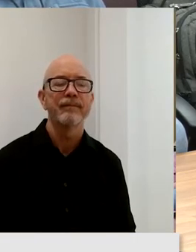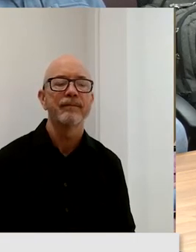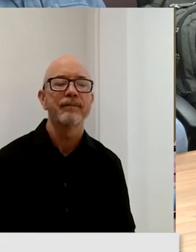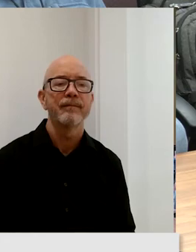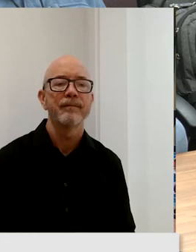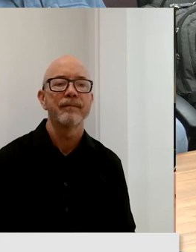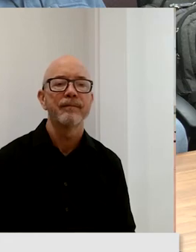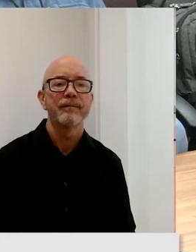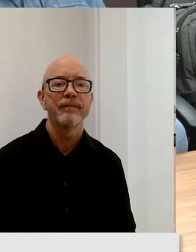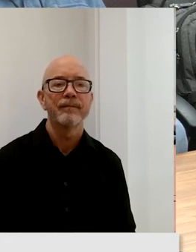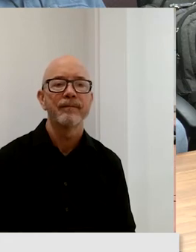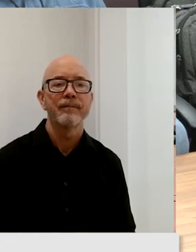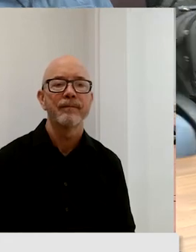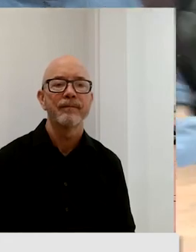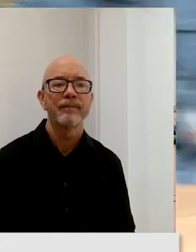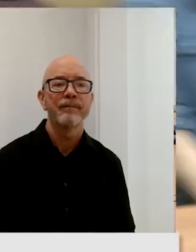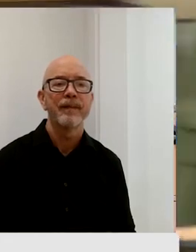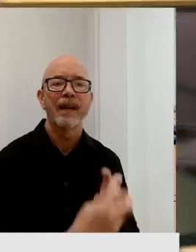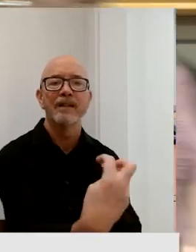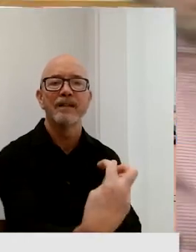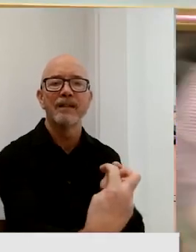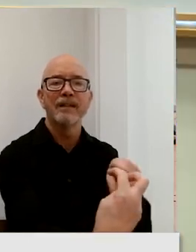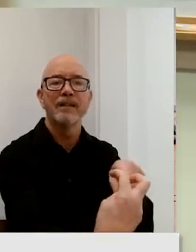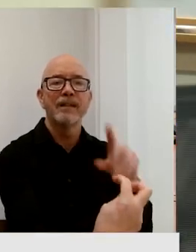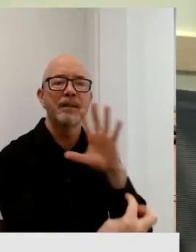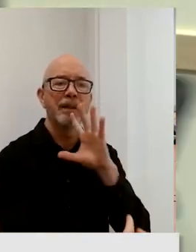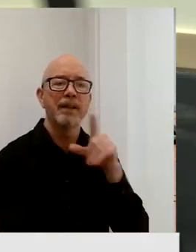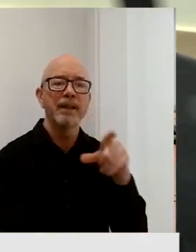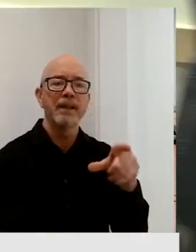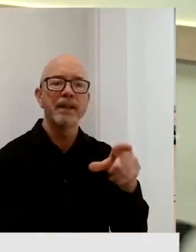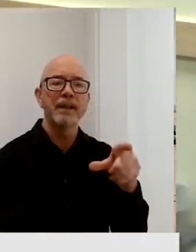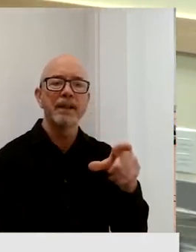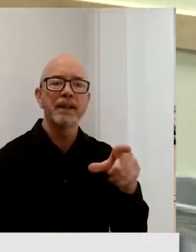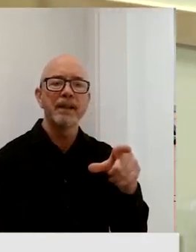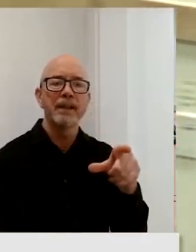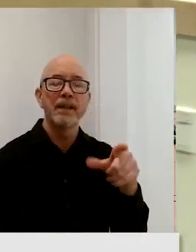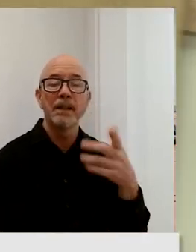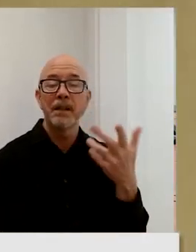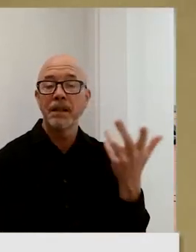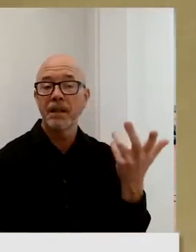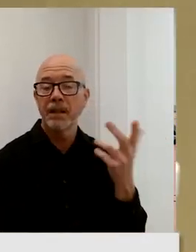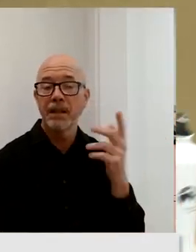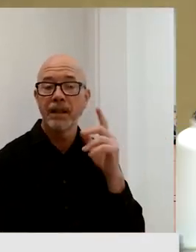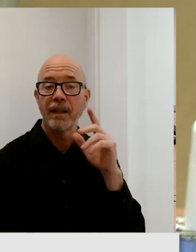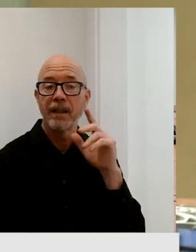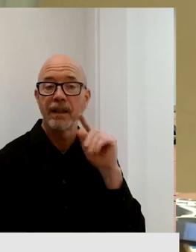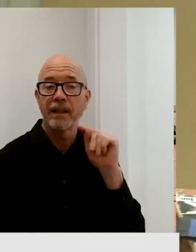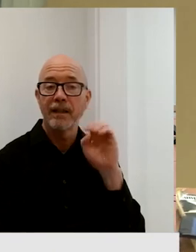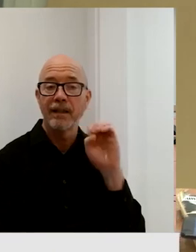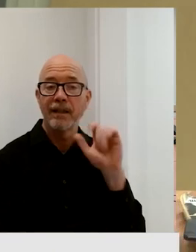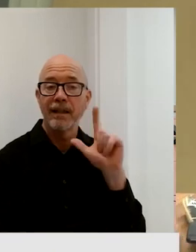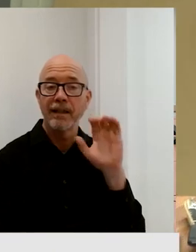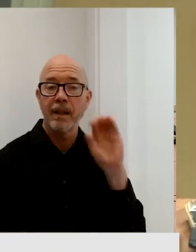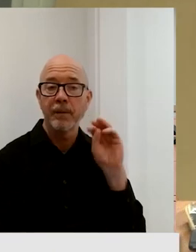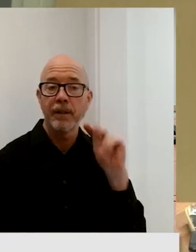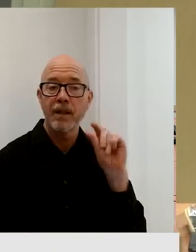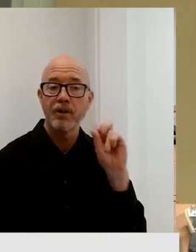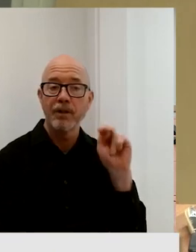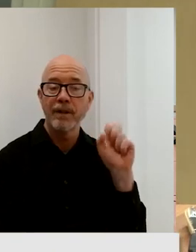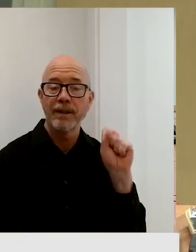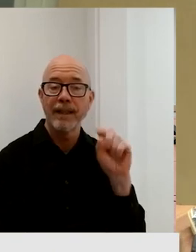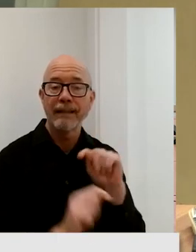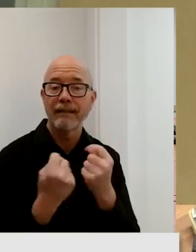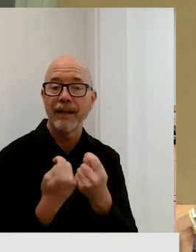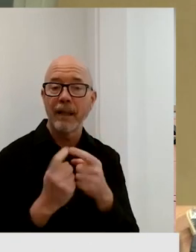It would be interesting to see how the telecommunications division team can